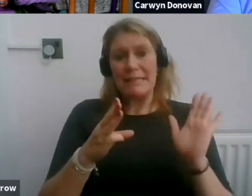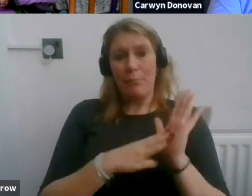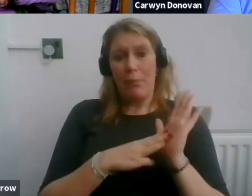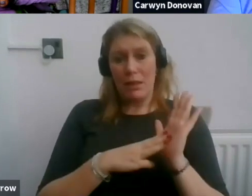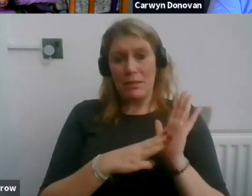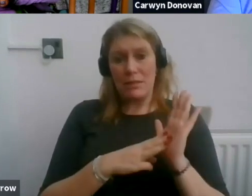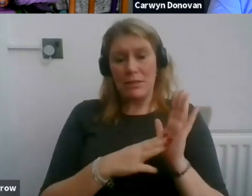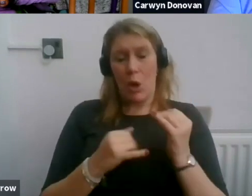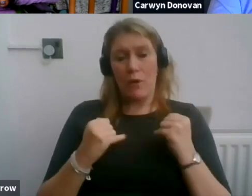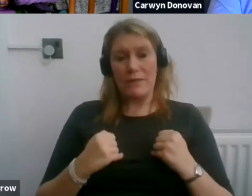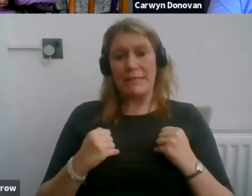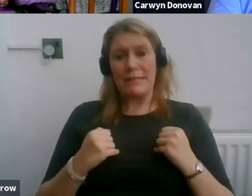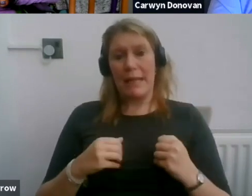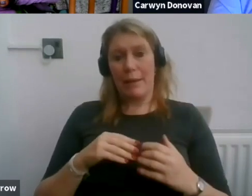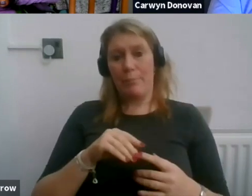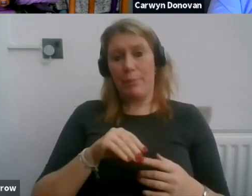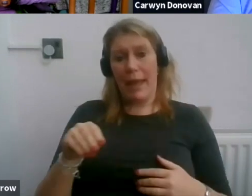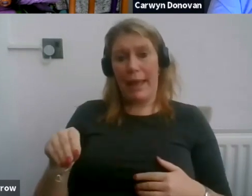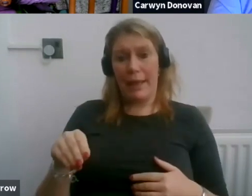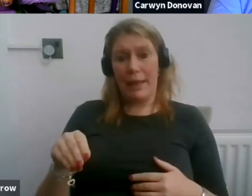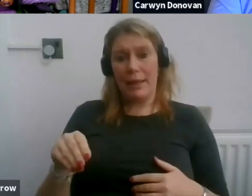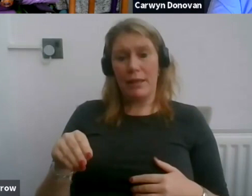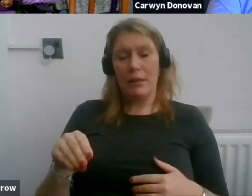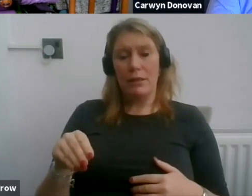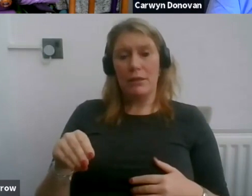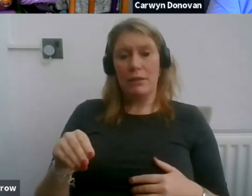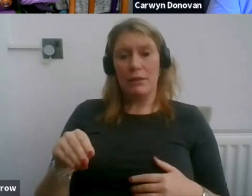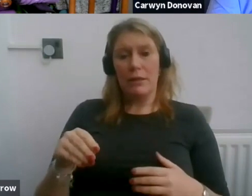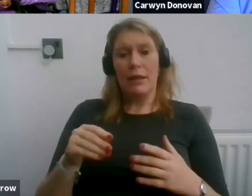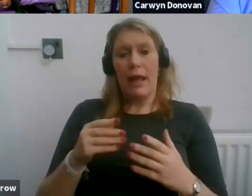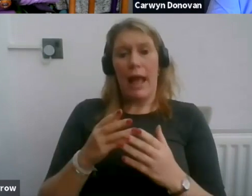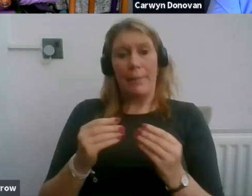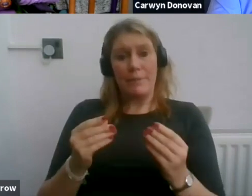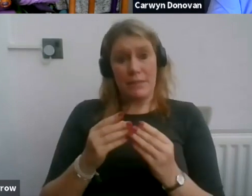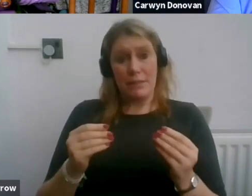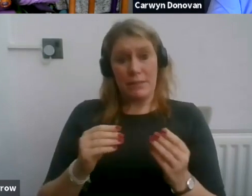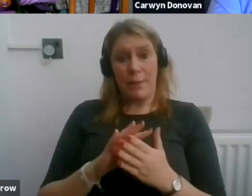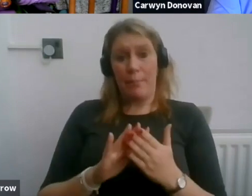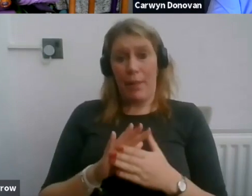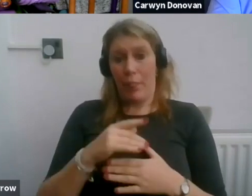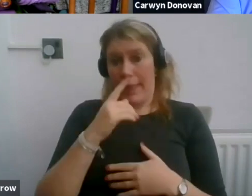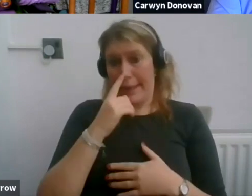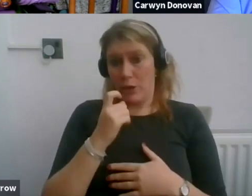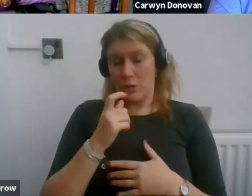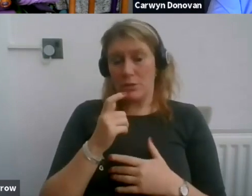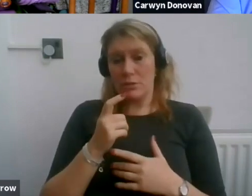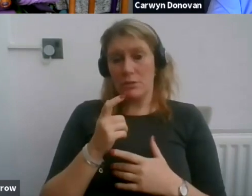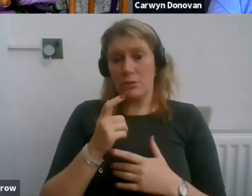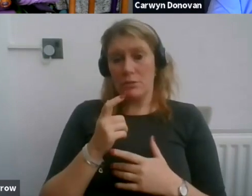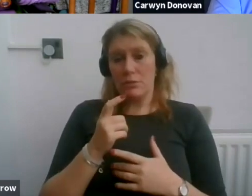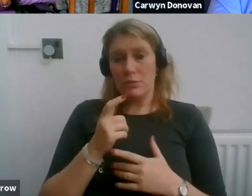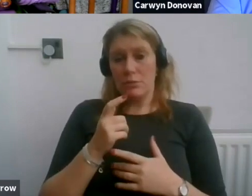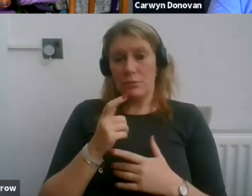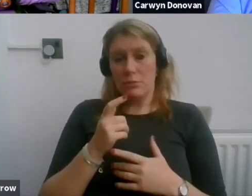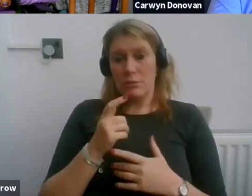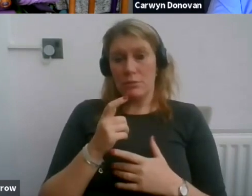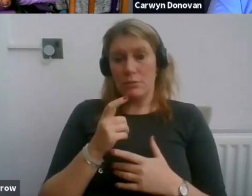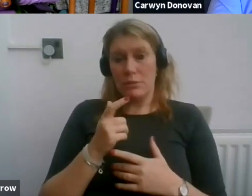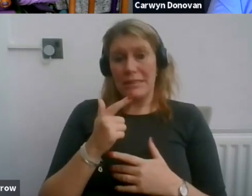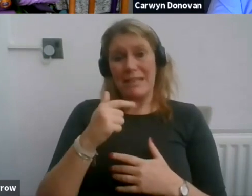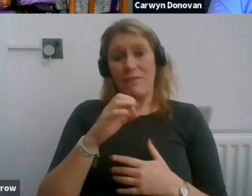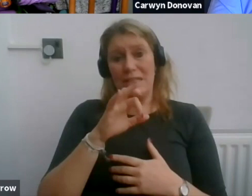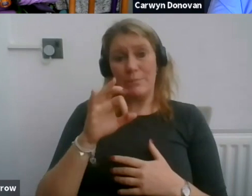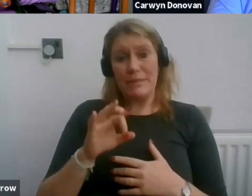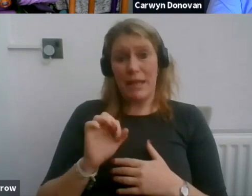those on long-term sickness absence could have, in many cases, 70%